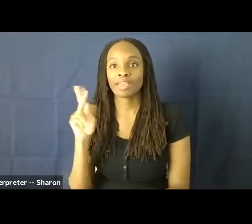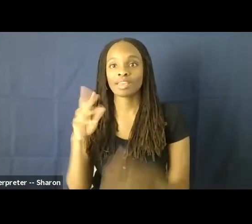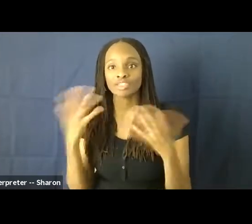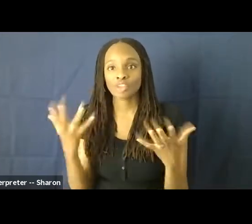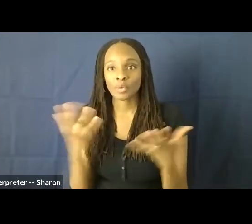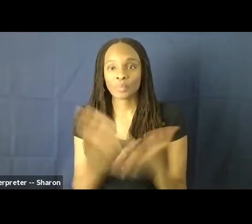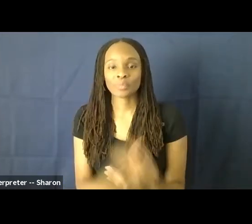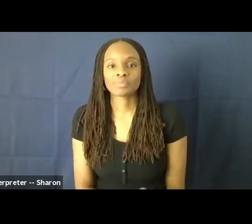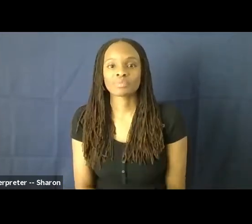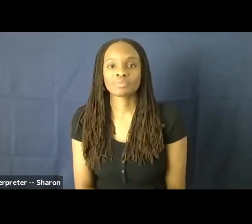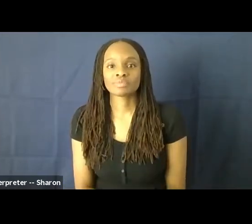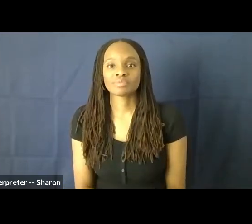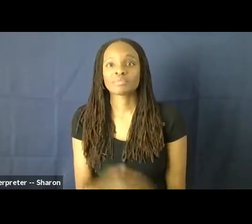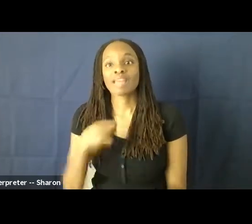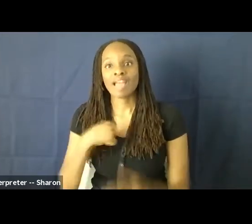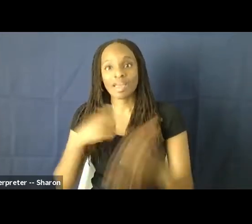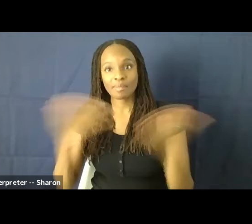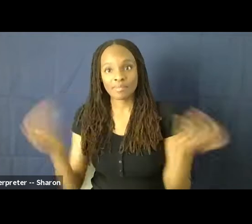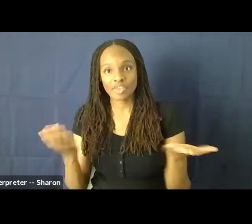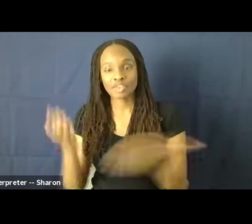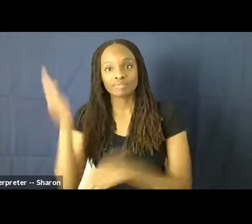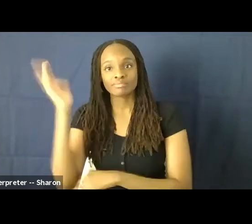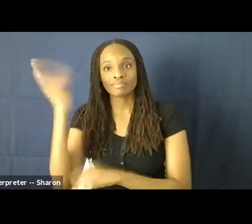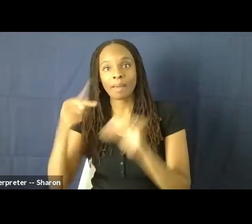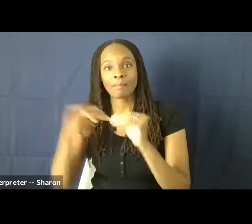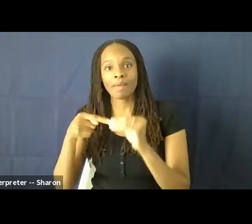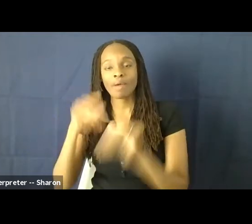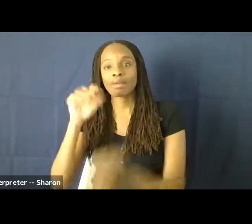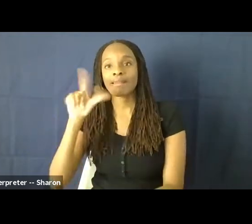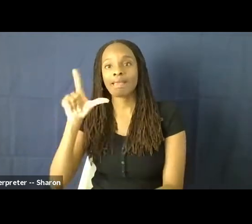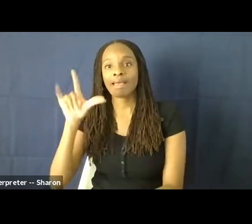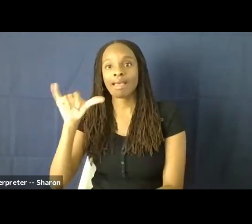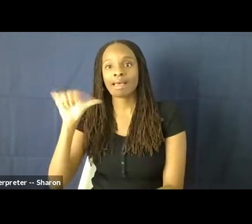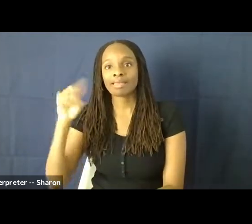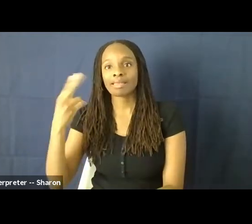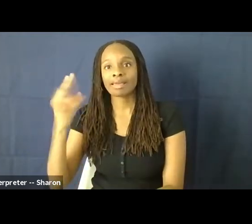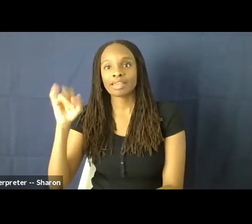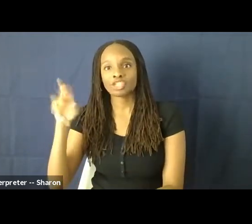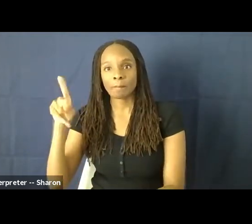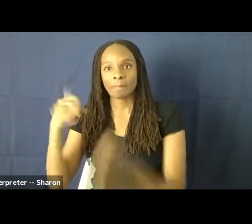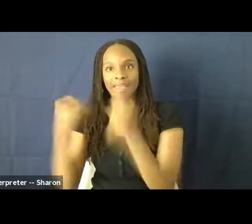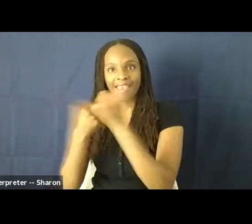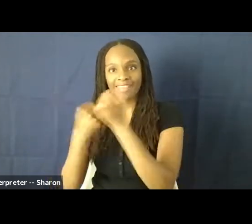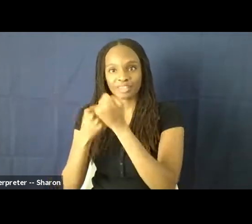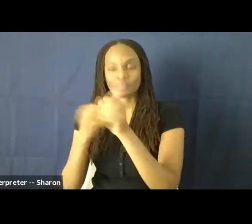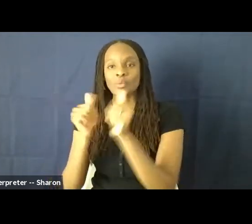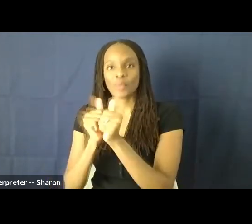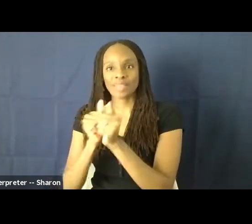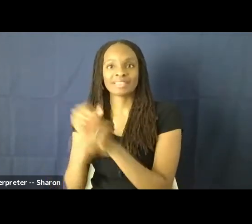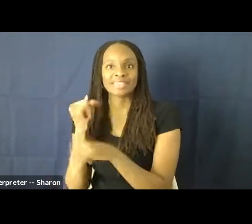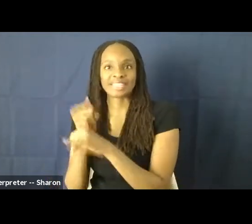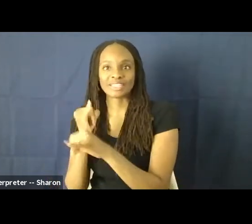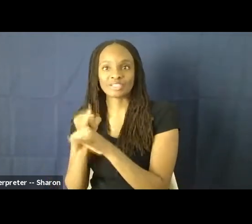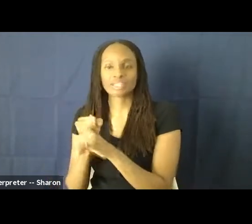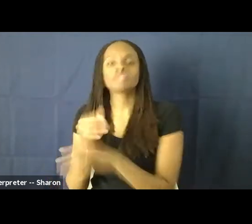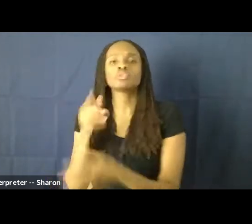So I'm here to talk to you about allyship within the industry. And you've already heard from Nicole a little